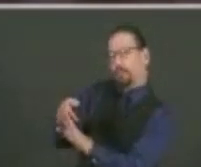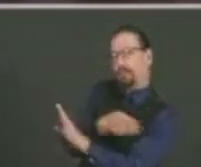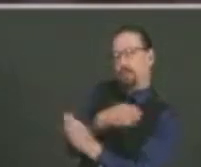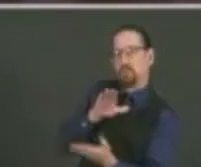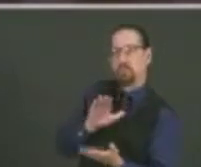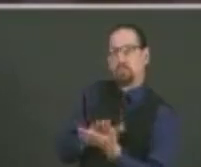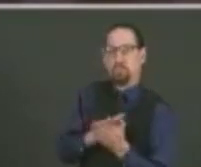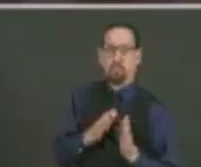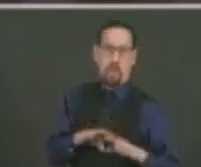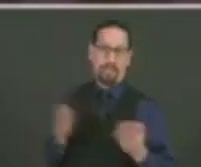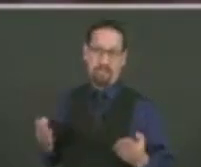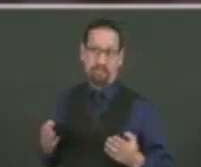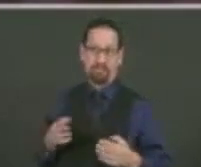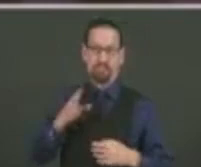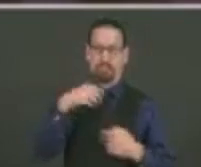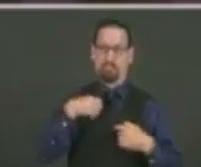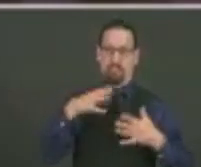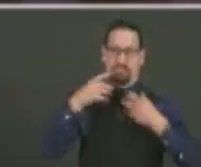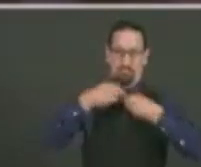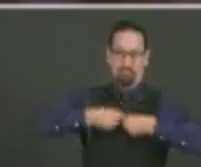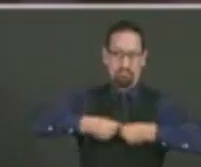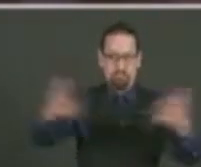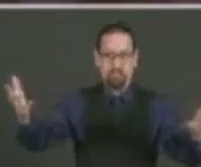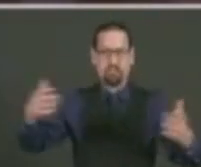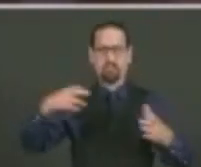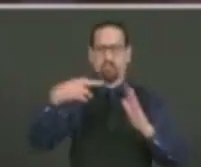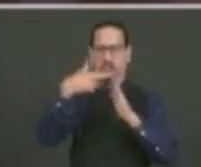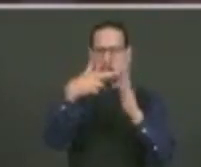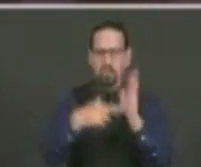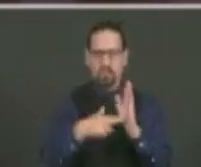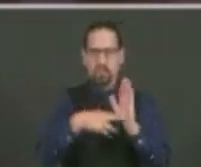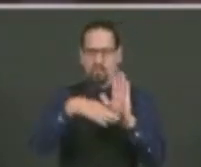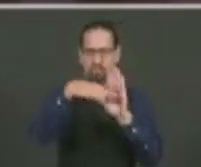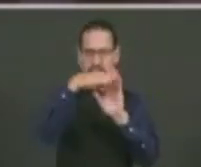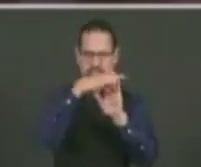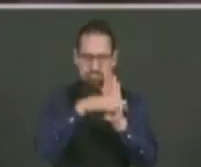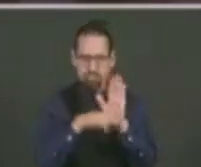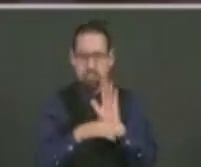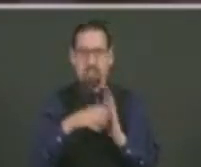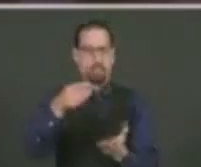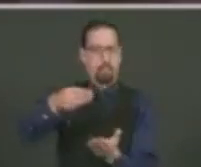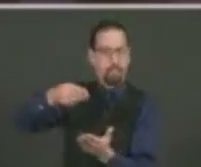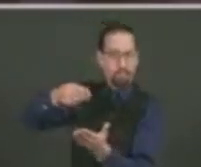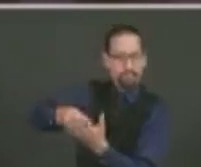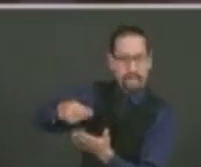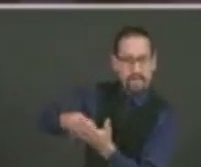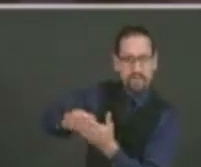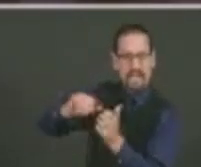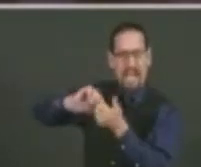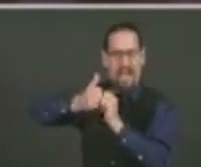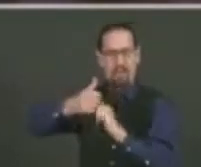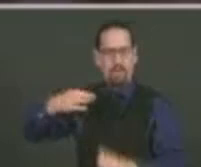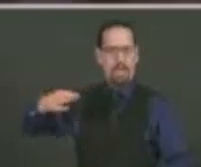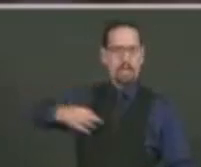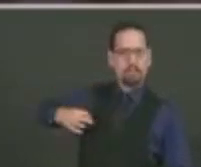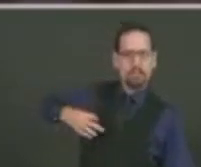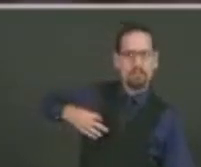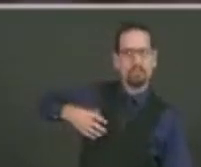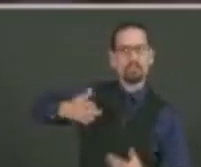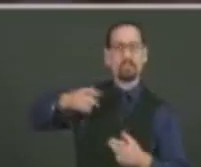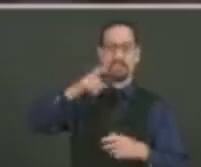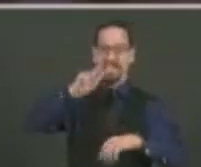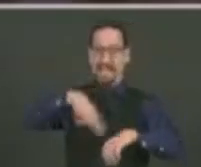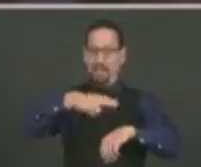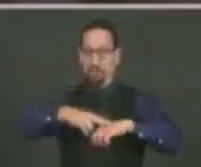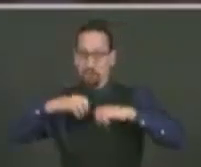guidelines, support, funds, help, National Guards help, experts, Department